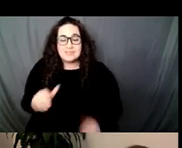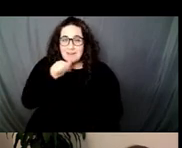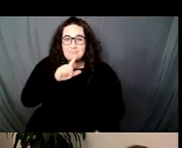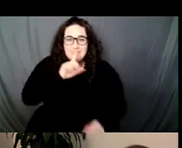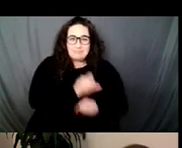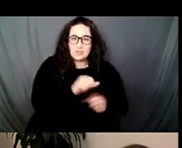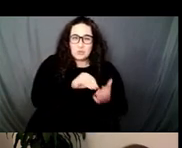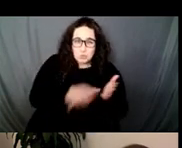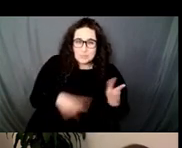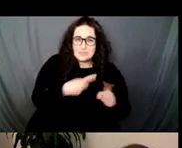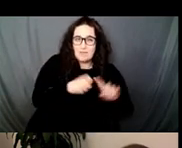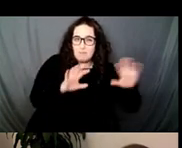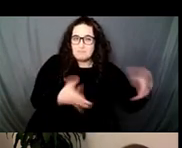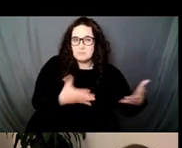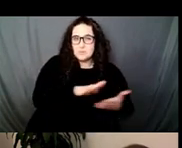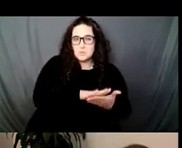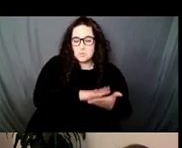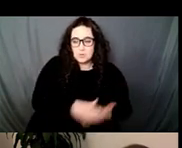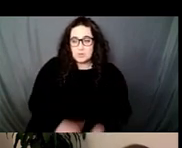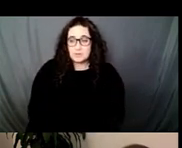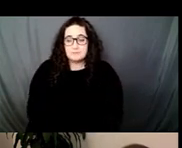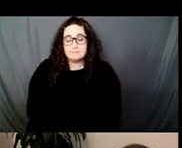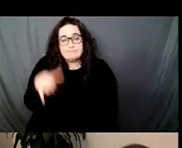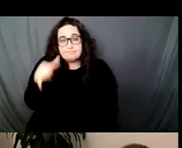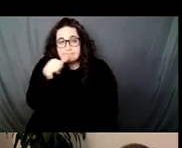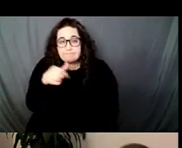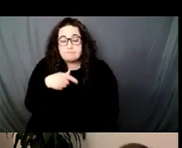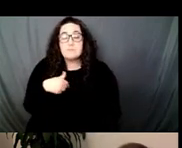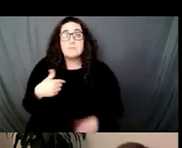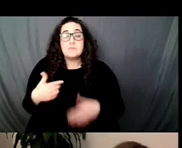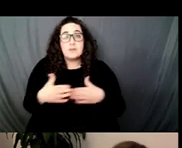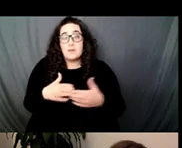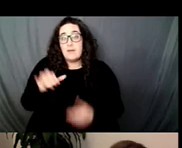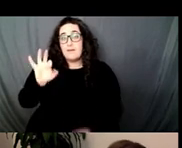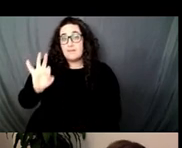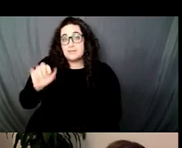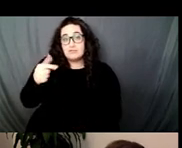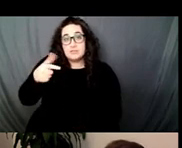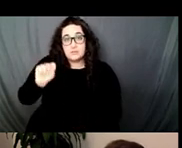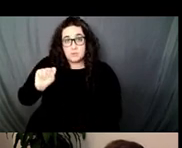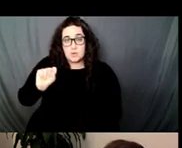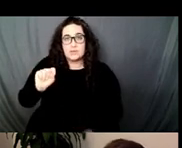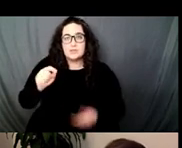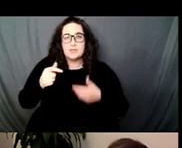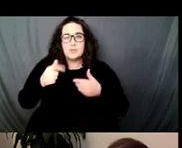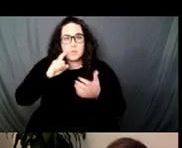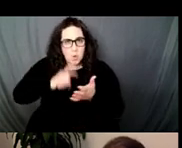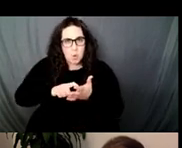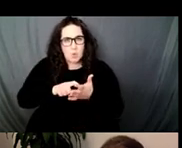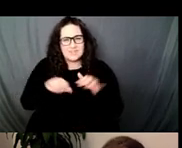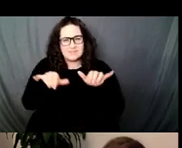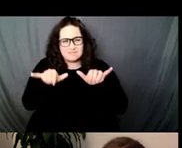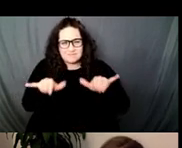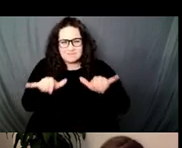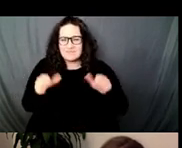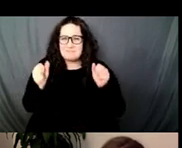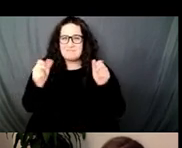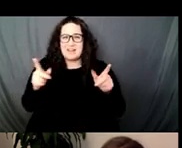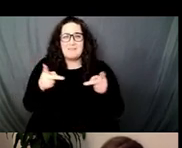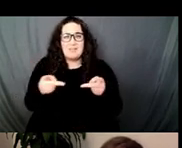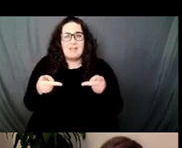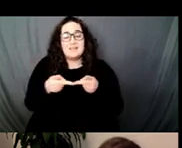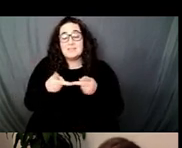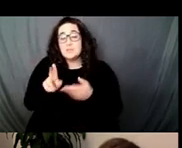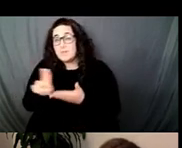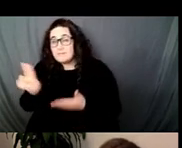smuggle queer of color life into spaces that were largely, and continue to be, hostile to Black and brown queer life, such as the university